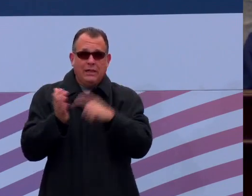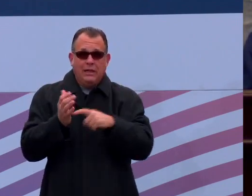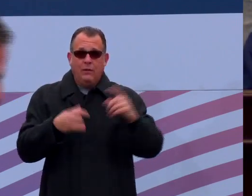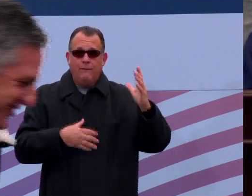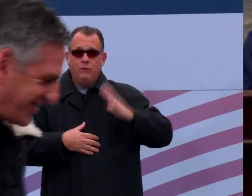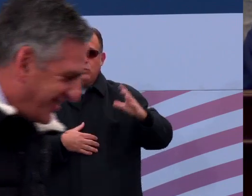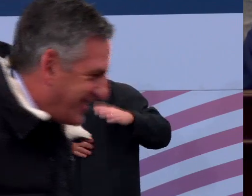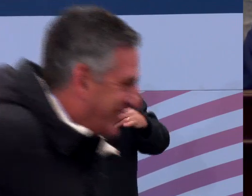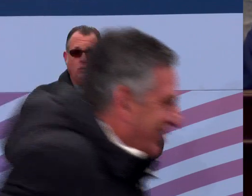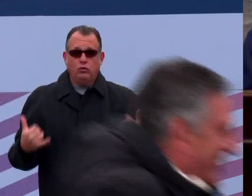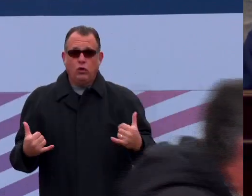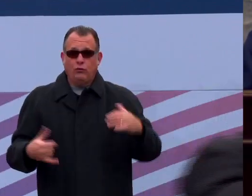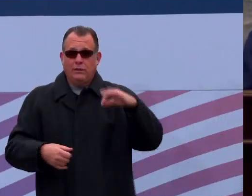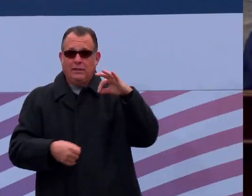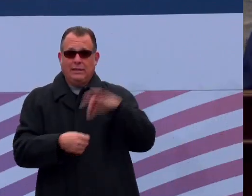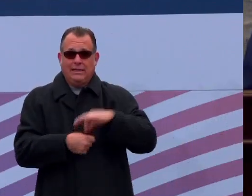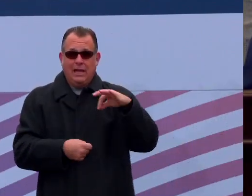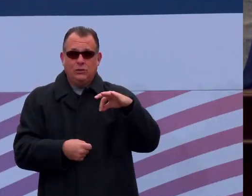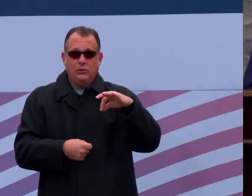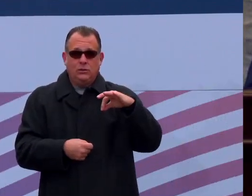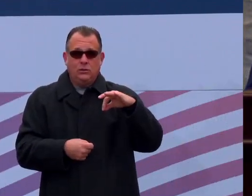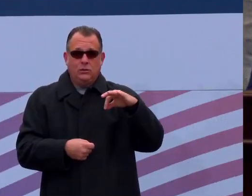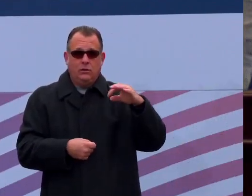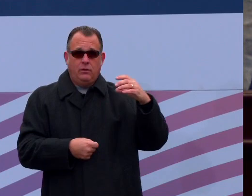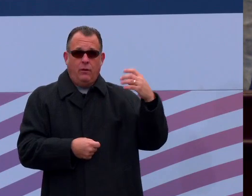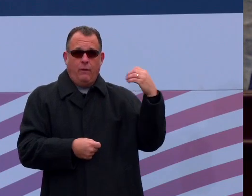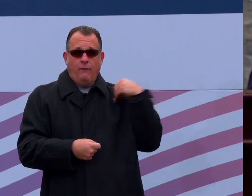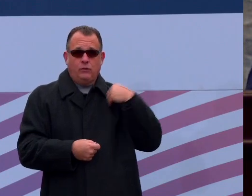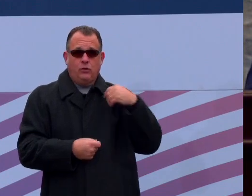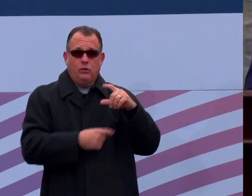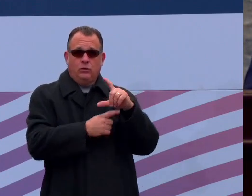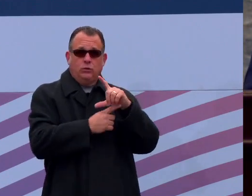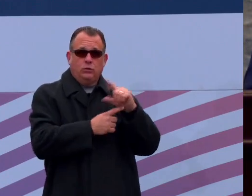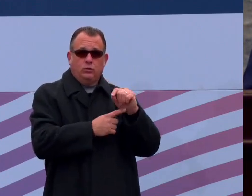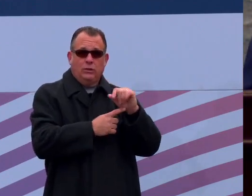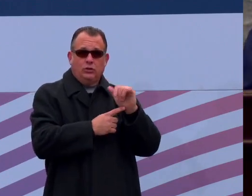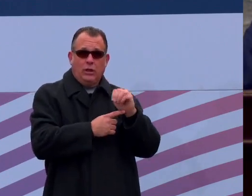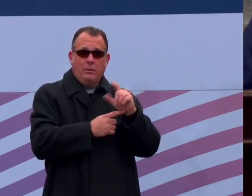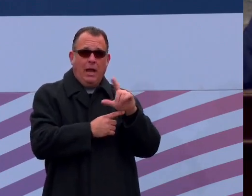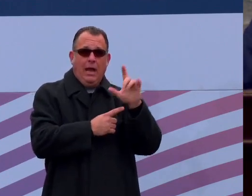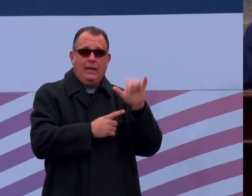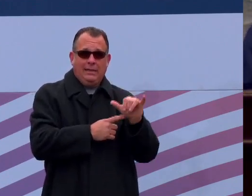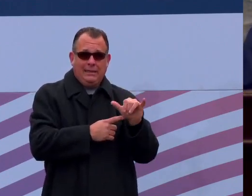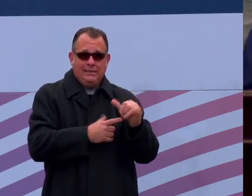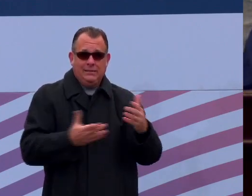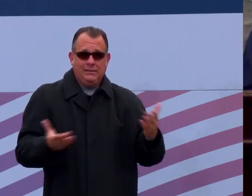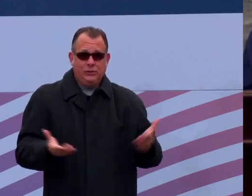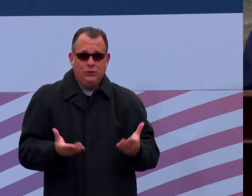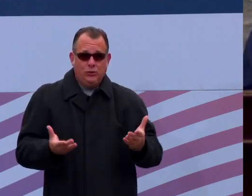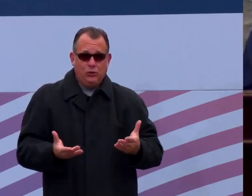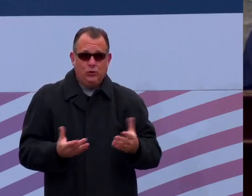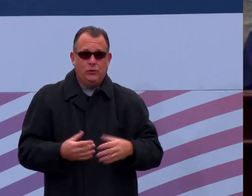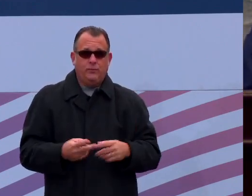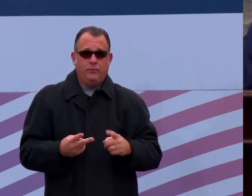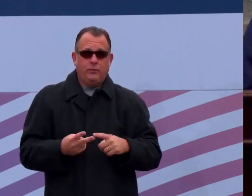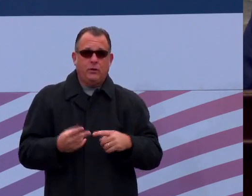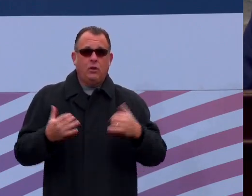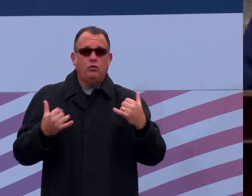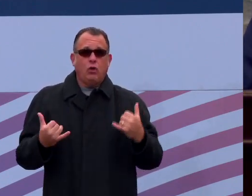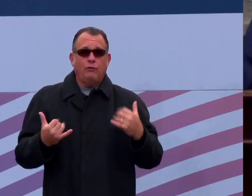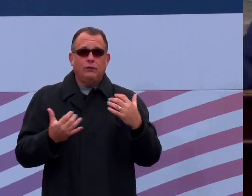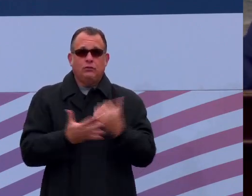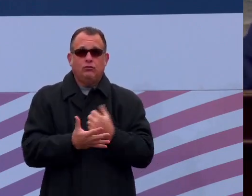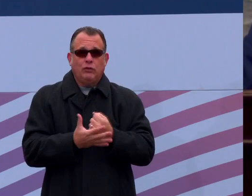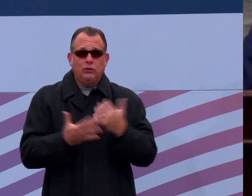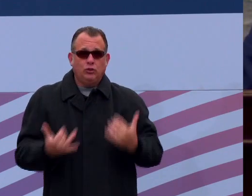here today. Former Lieutenant Governor Jim Colley is with us. Current Treasurer Stacy